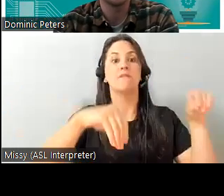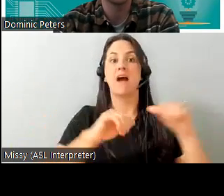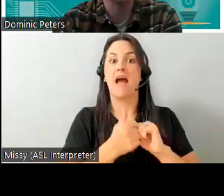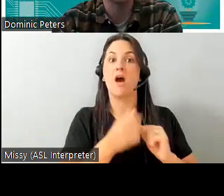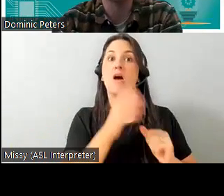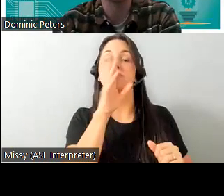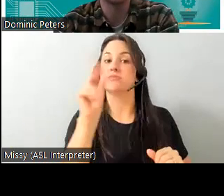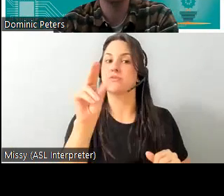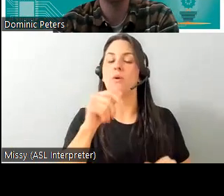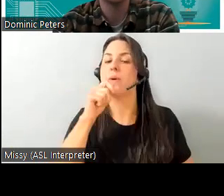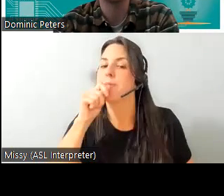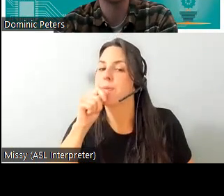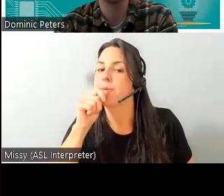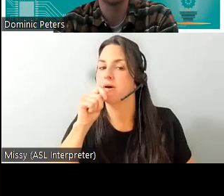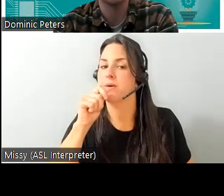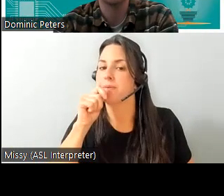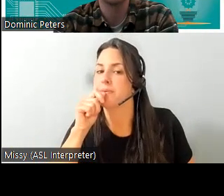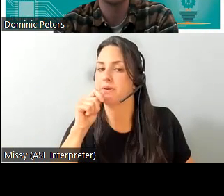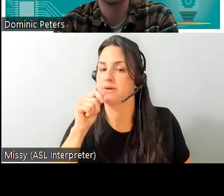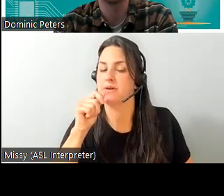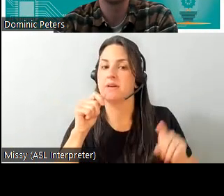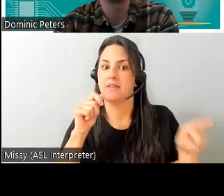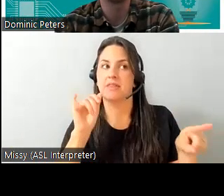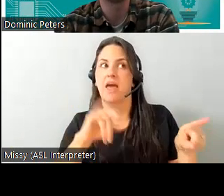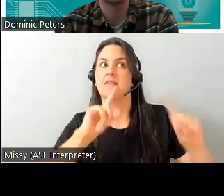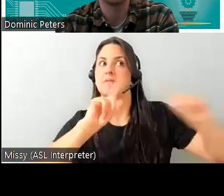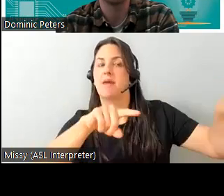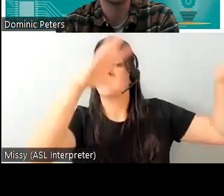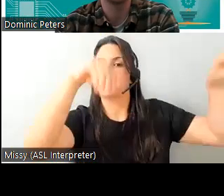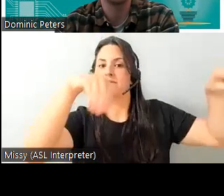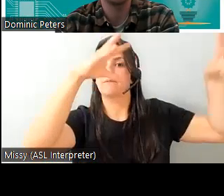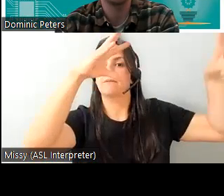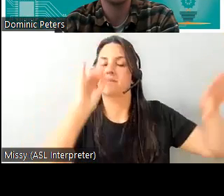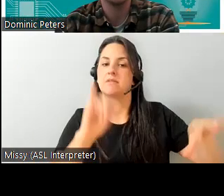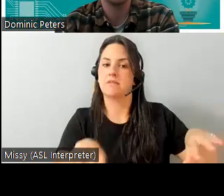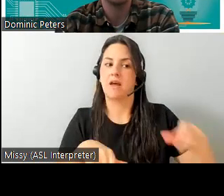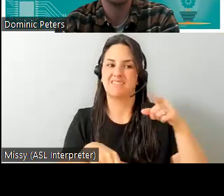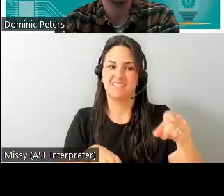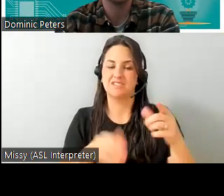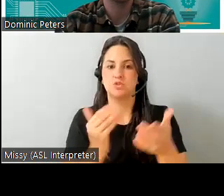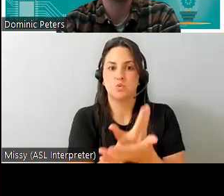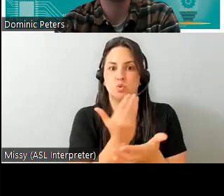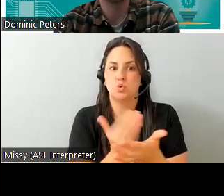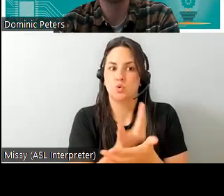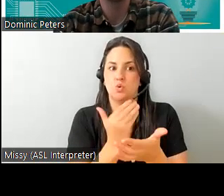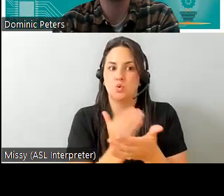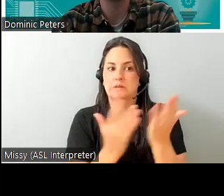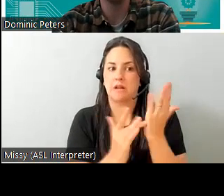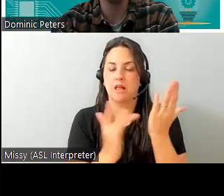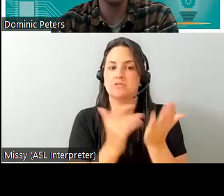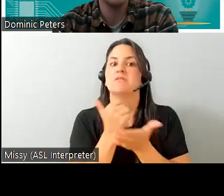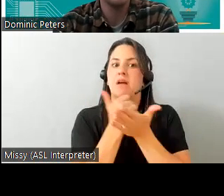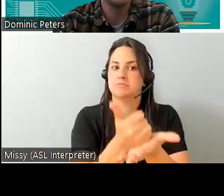integration that we're aiming to achieve and it's this new matter protocol which is making it all possible next slide please